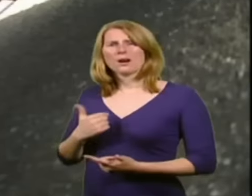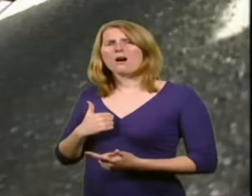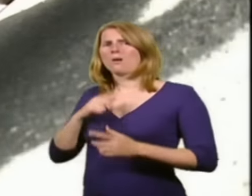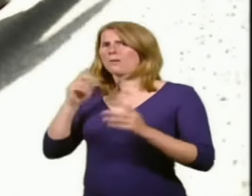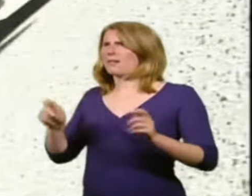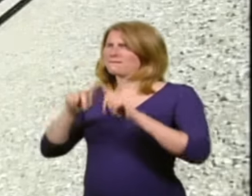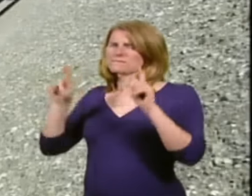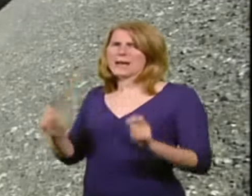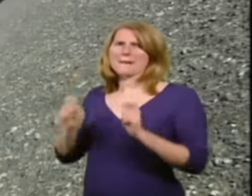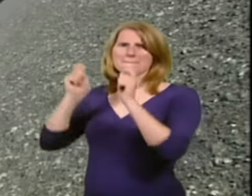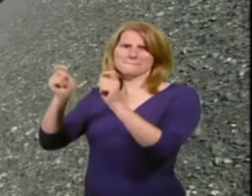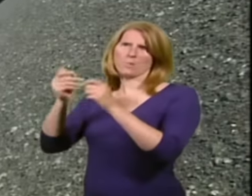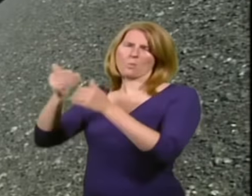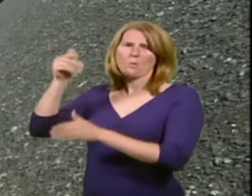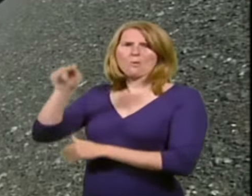wall.